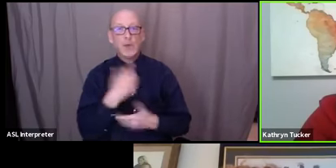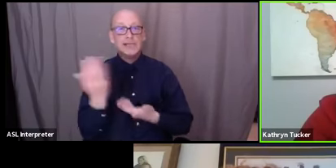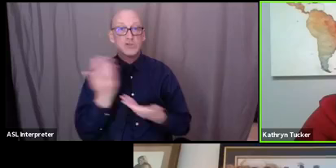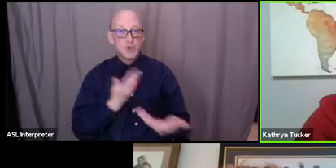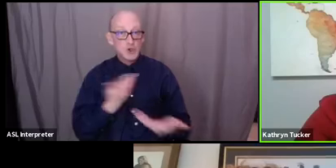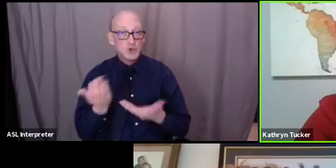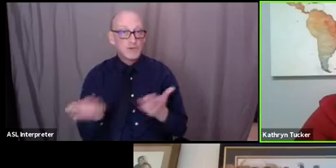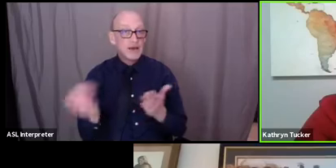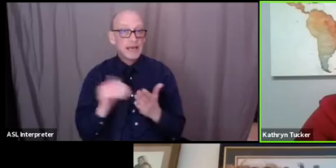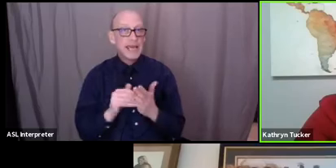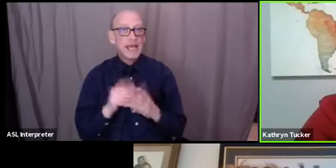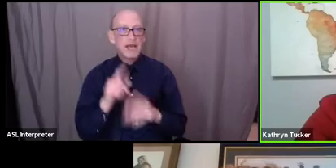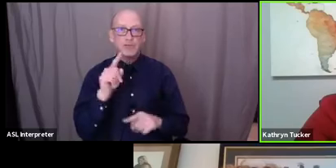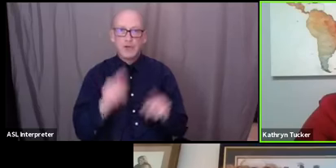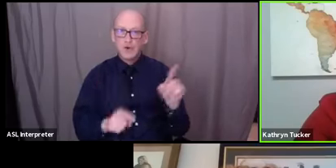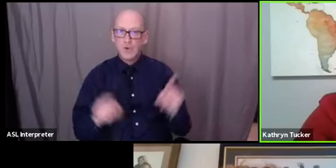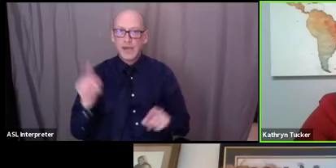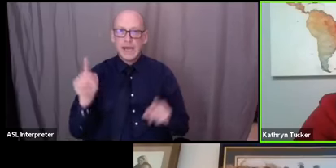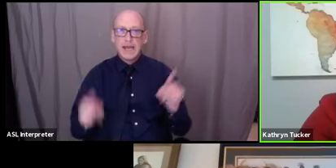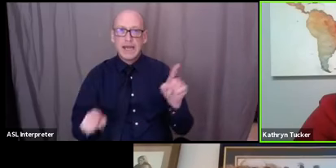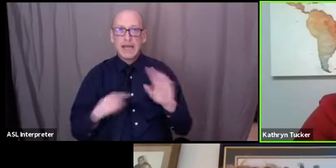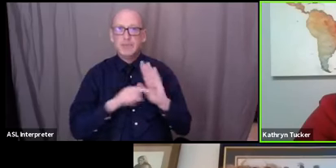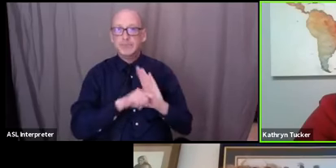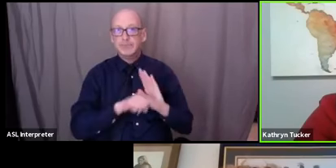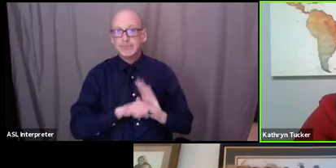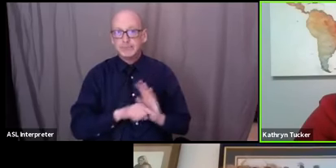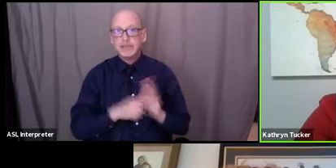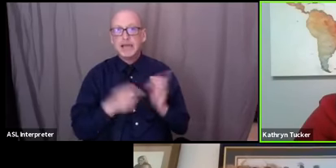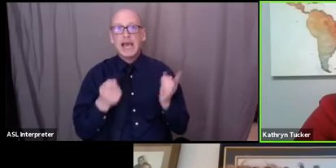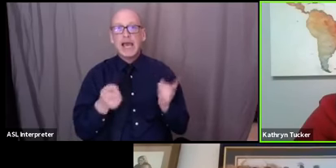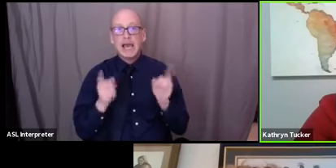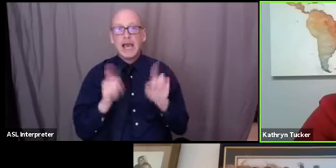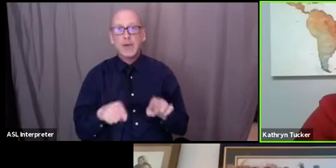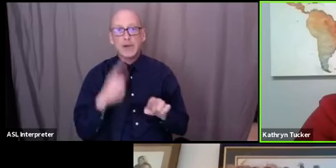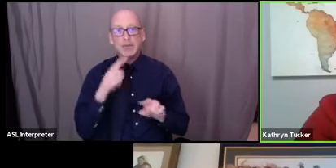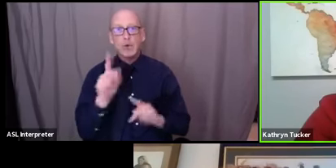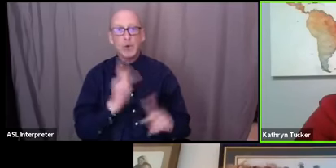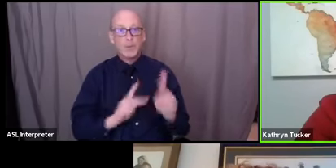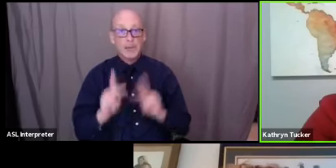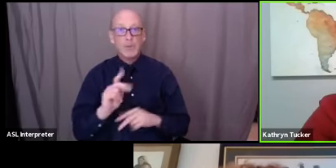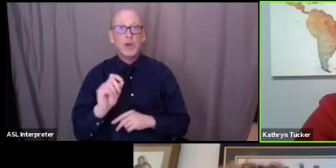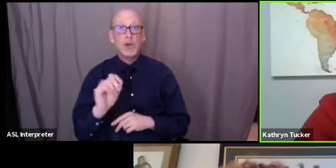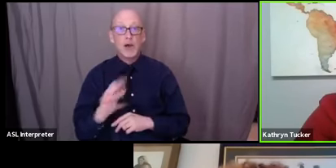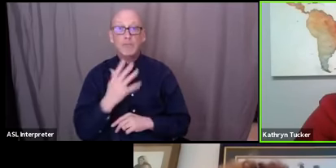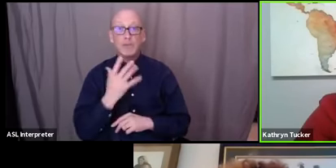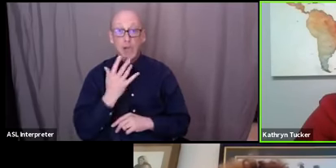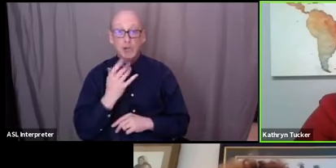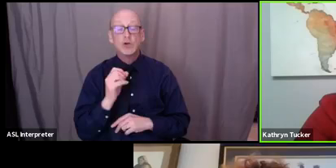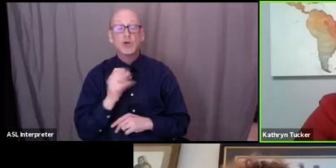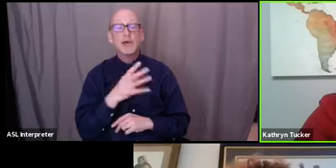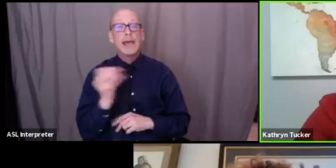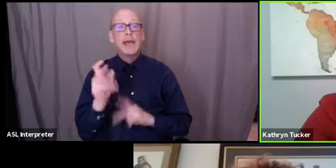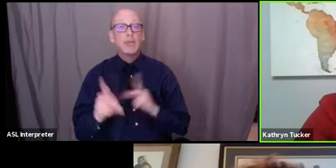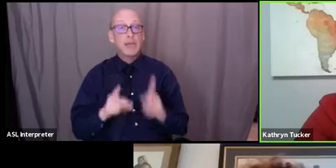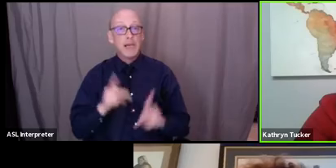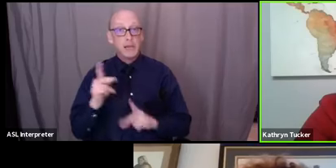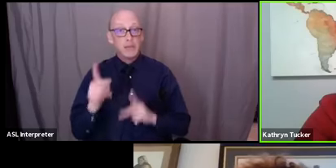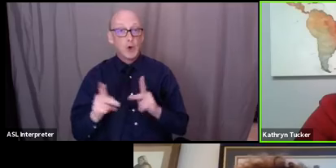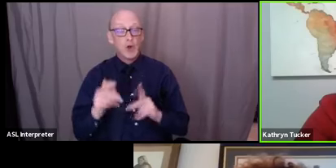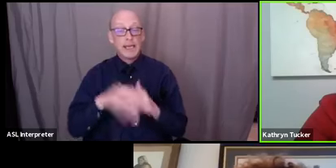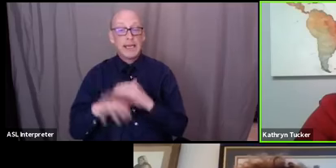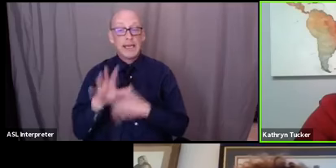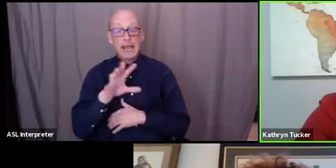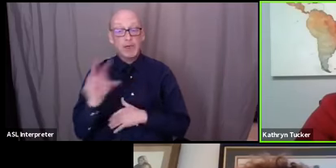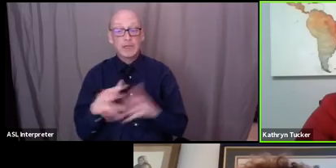is a variety of impediments that occur for people of color and people you know um in the african-american